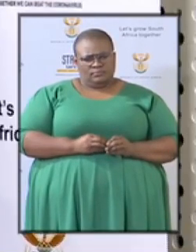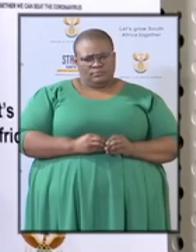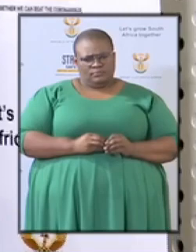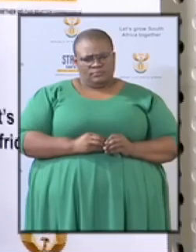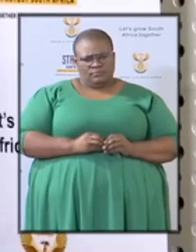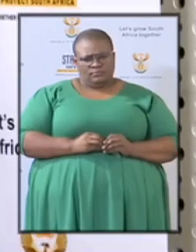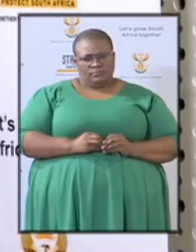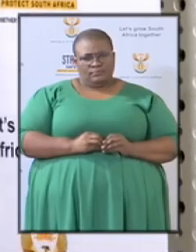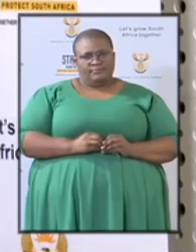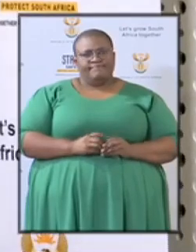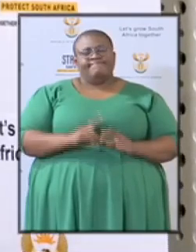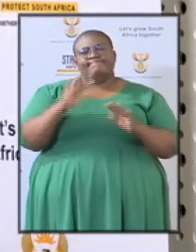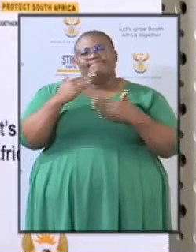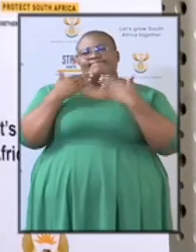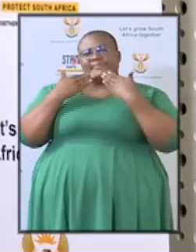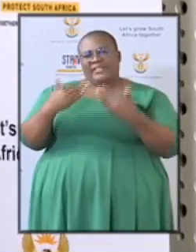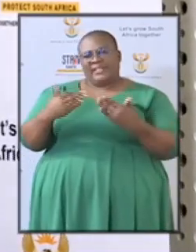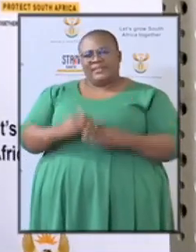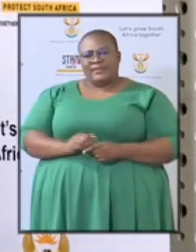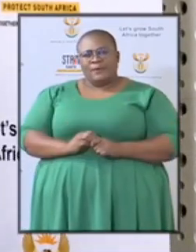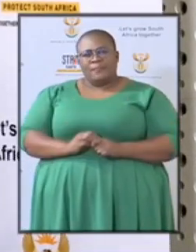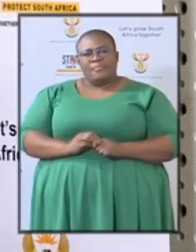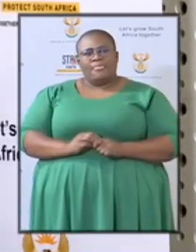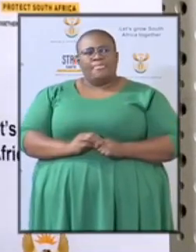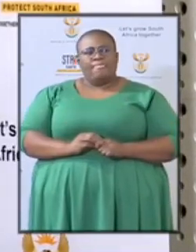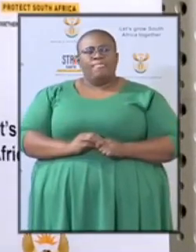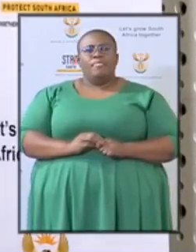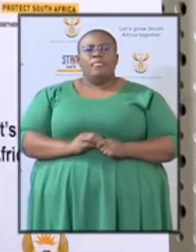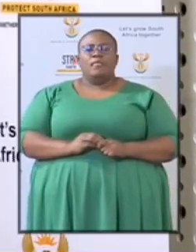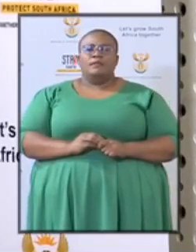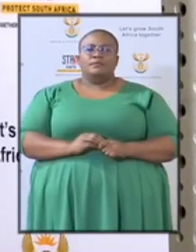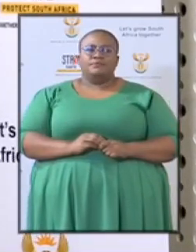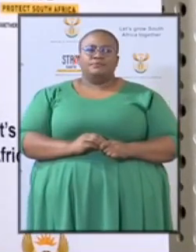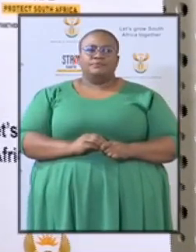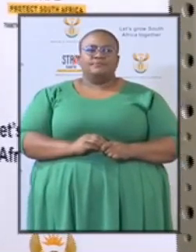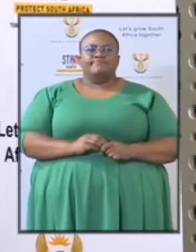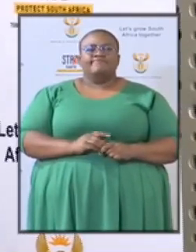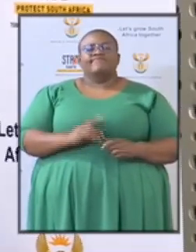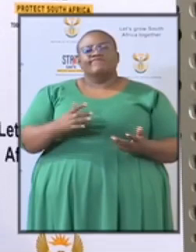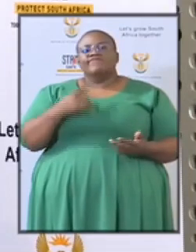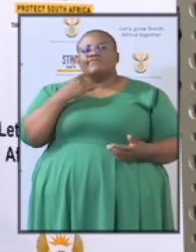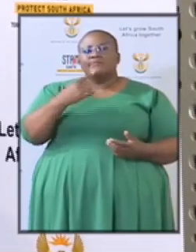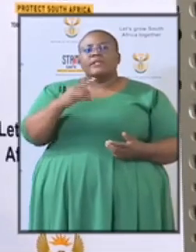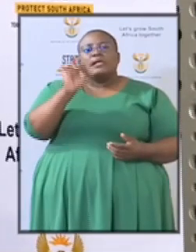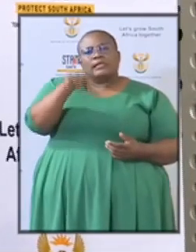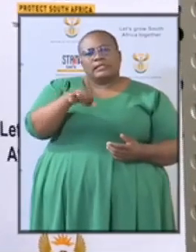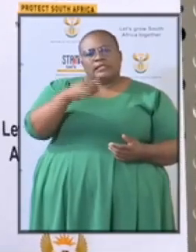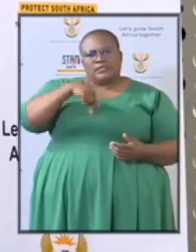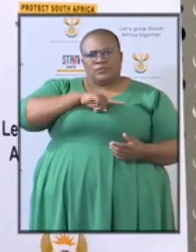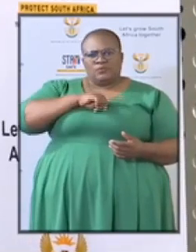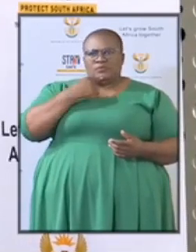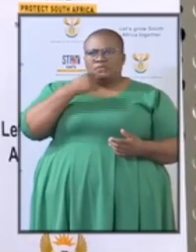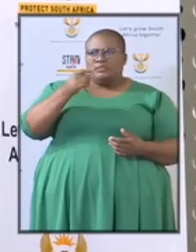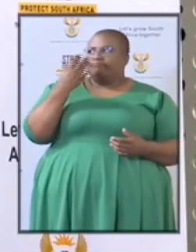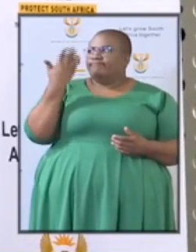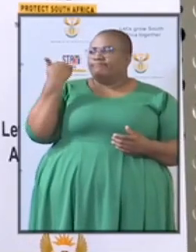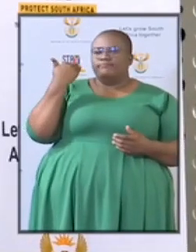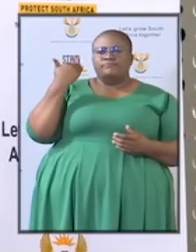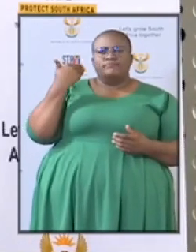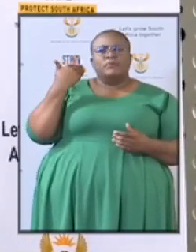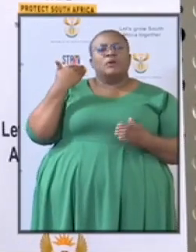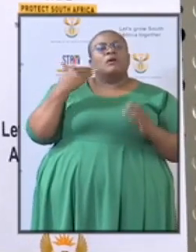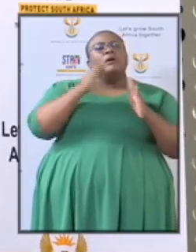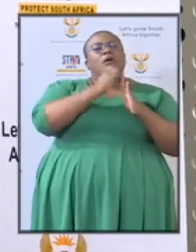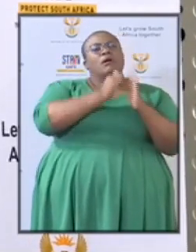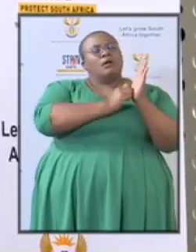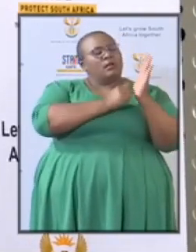Thank you very much. And to state that, indeed, as we have said in the statement, cabinet is very concerned